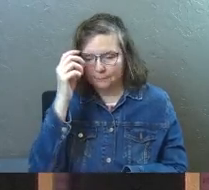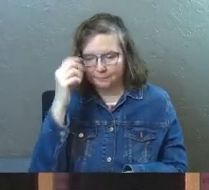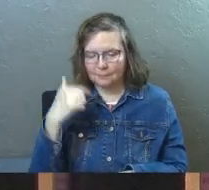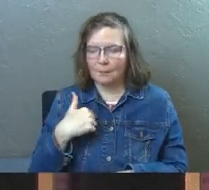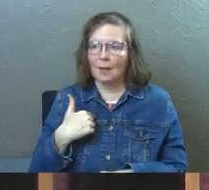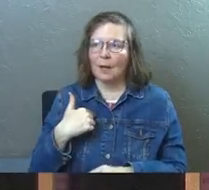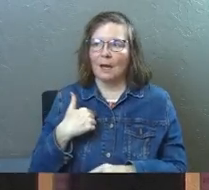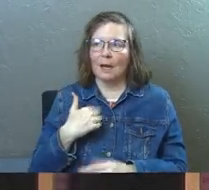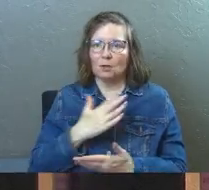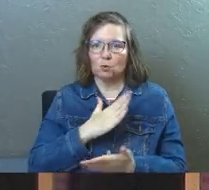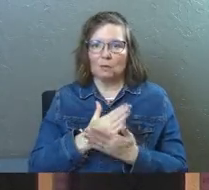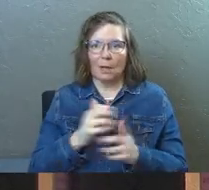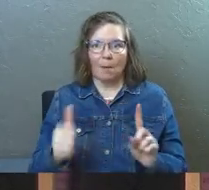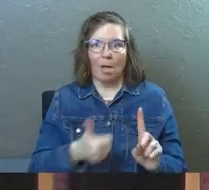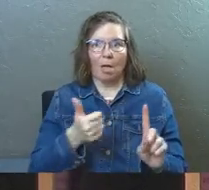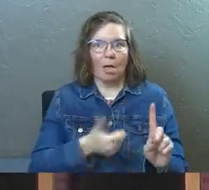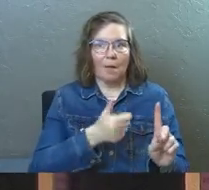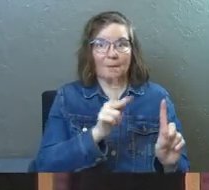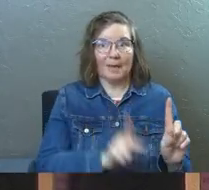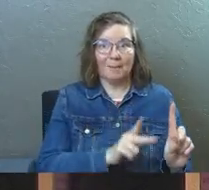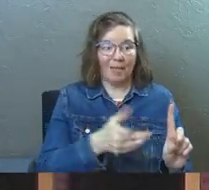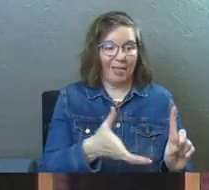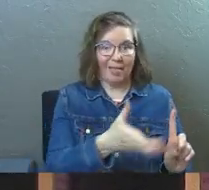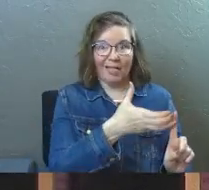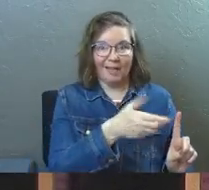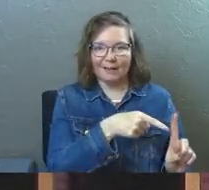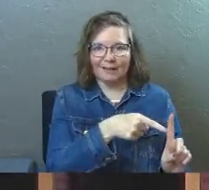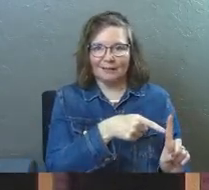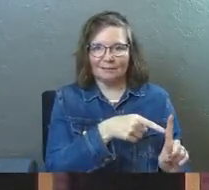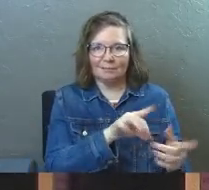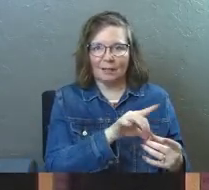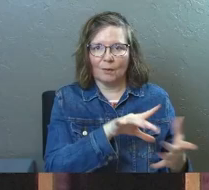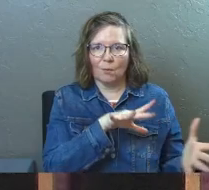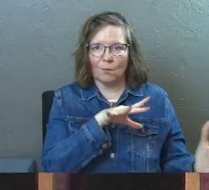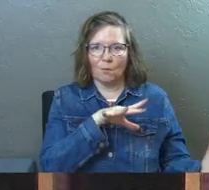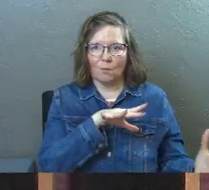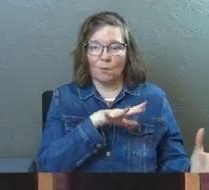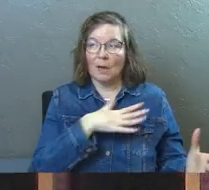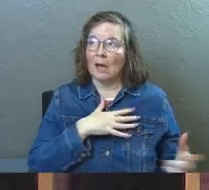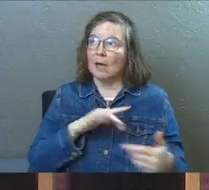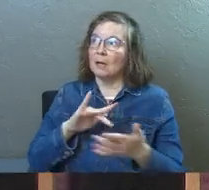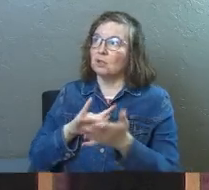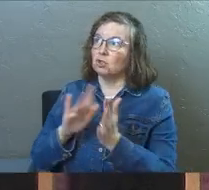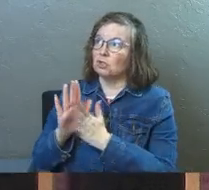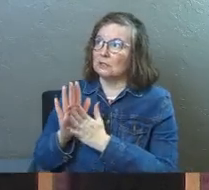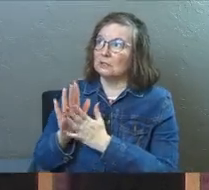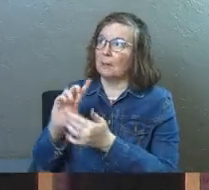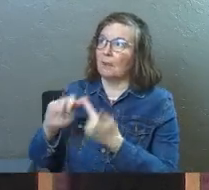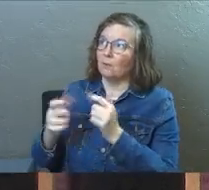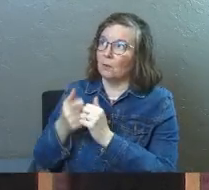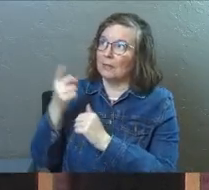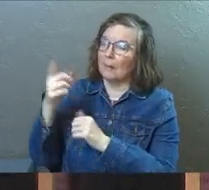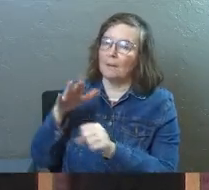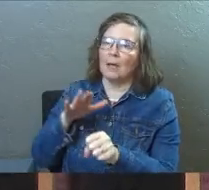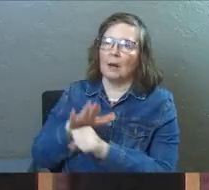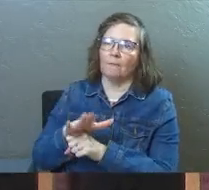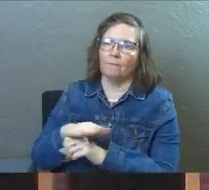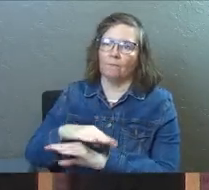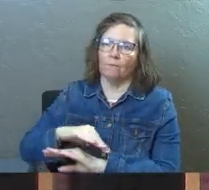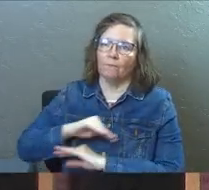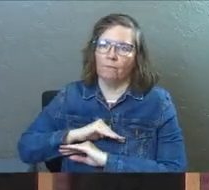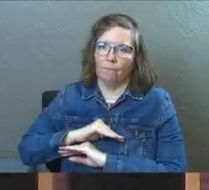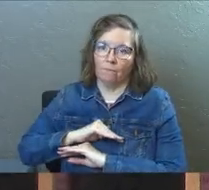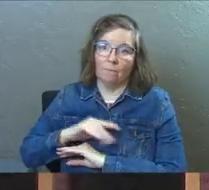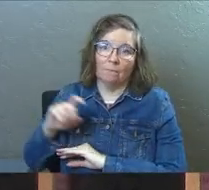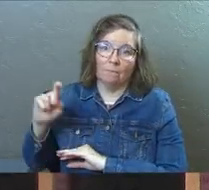I had to stop chasing after people and I had to call Jesus and my friendship with him enough. I had to call it enough